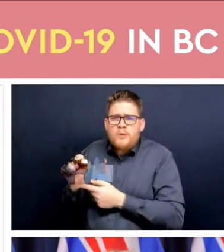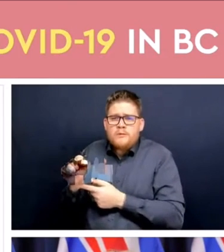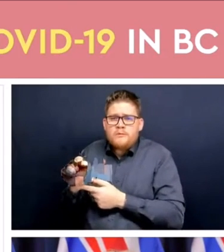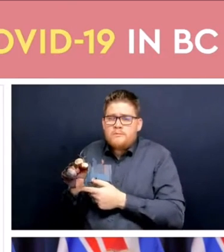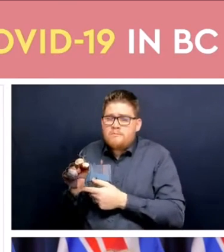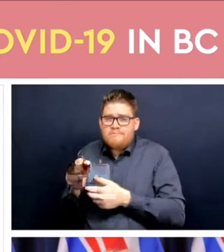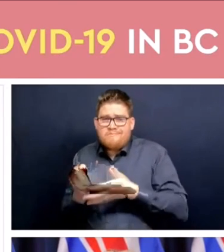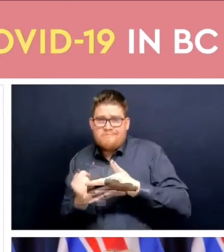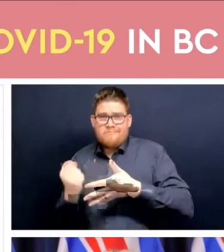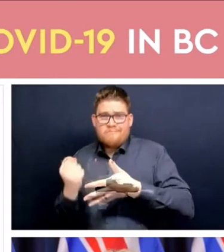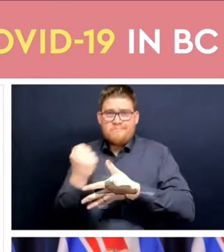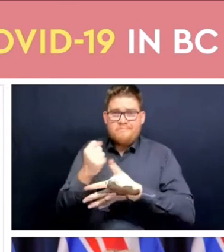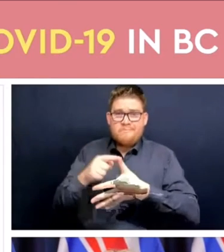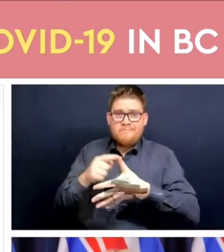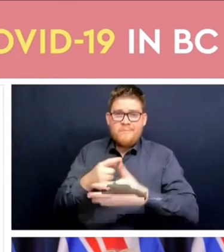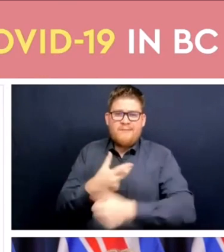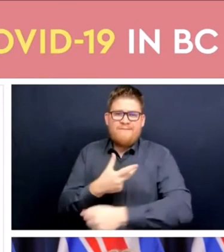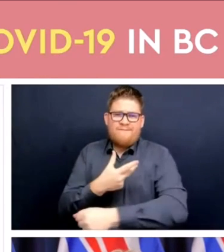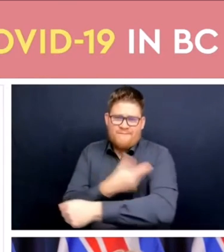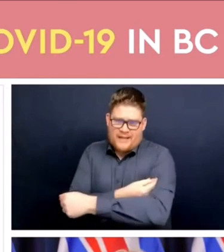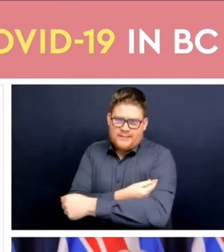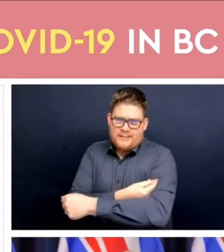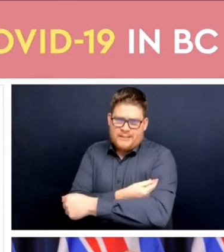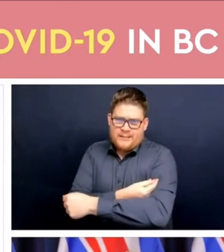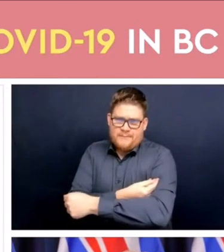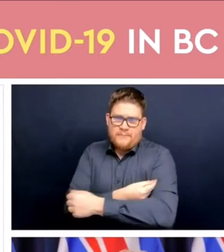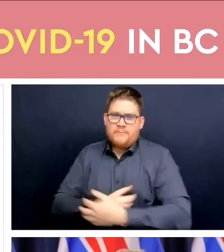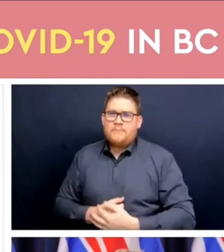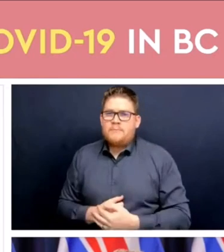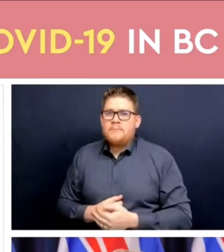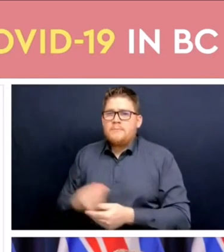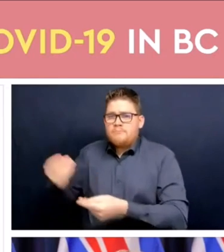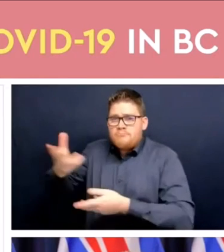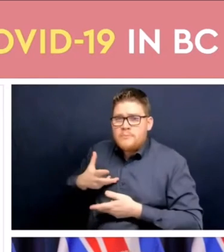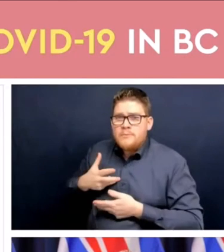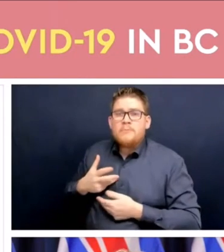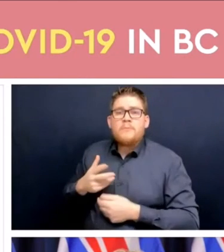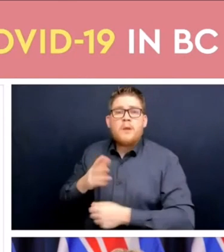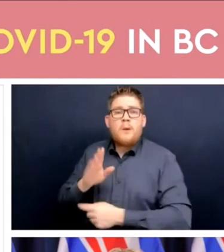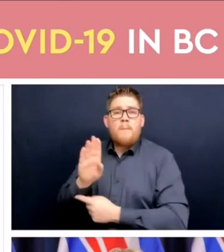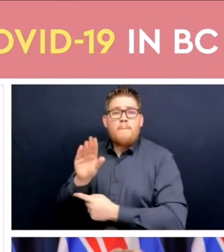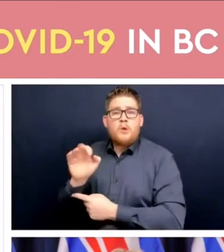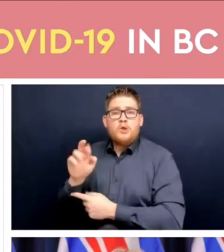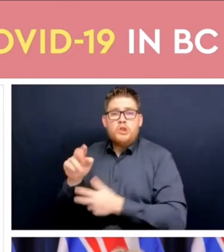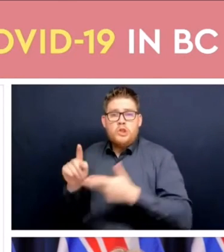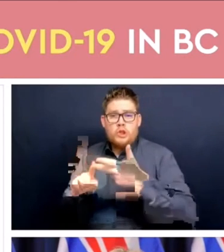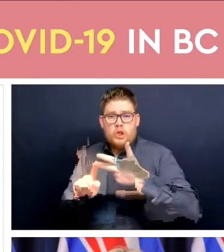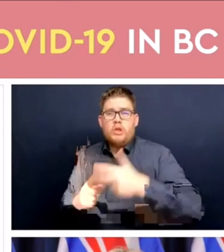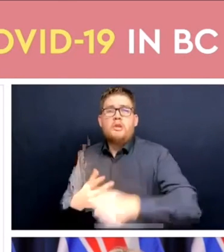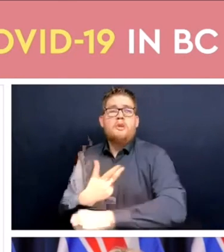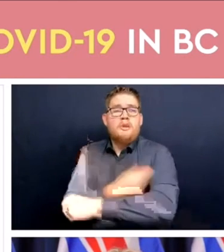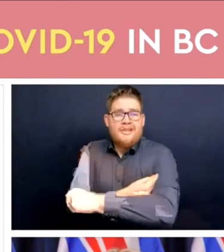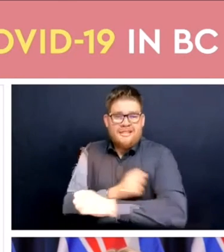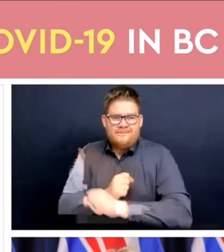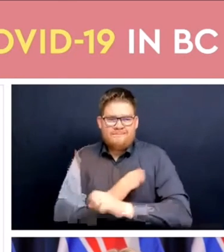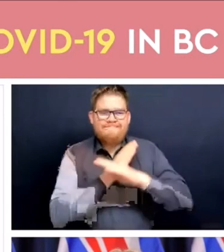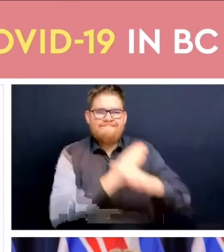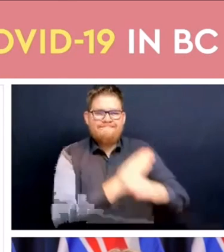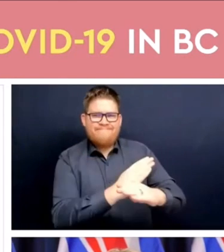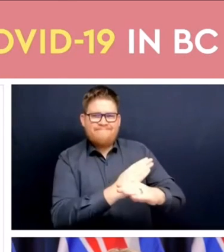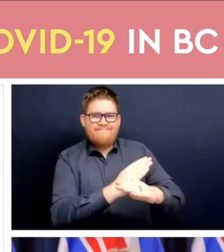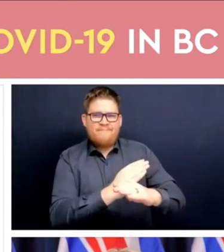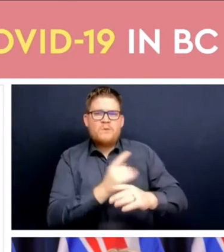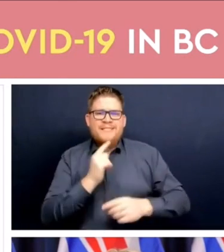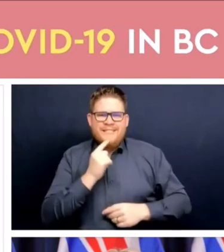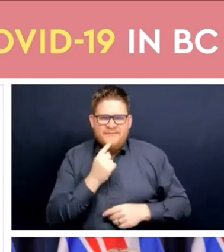we also have data now that tells us that that booster dose protects not only from serious illness but it